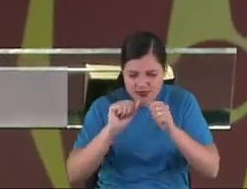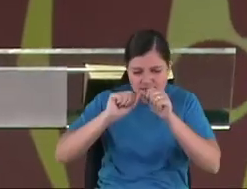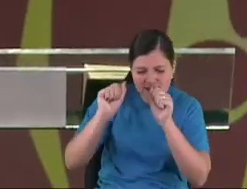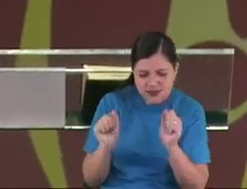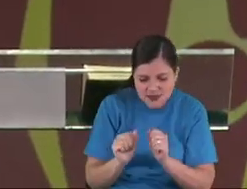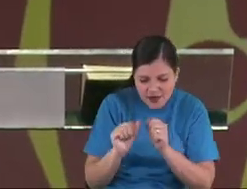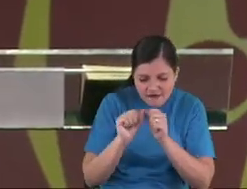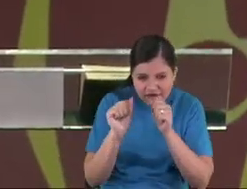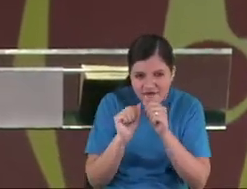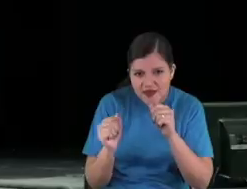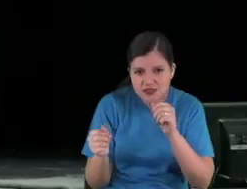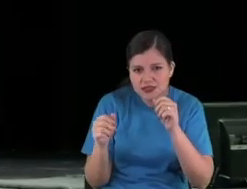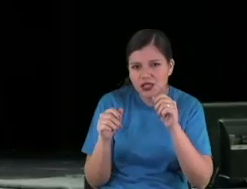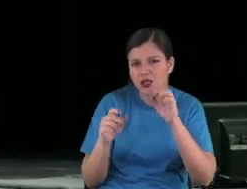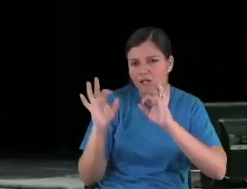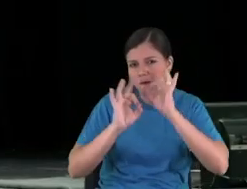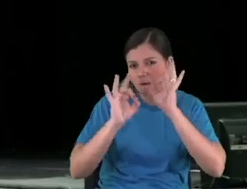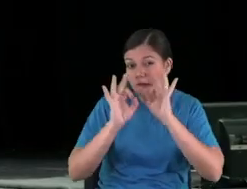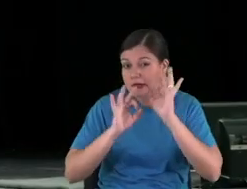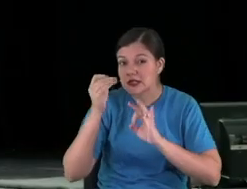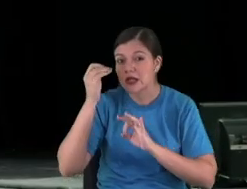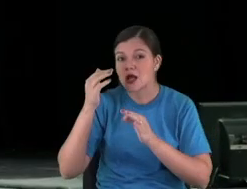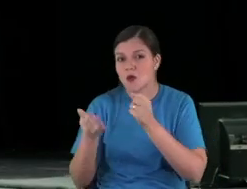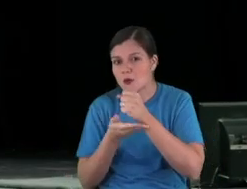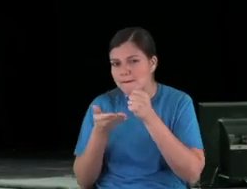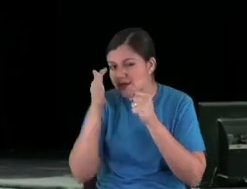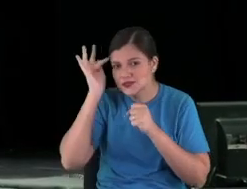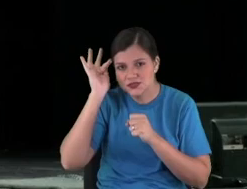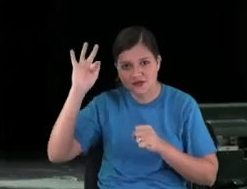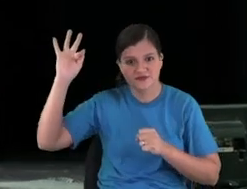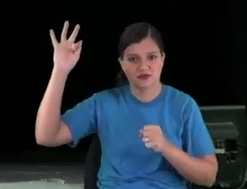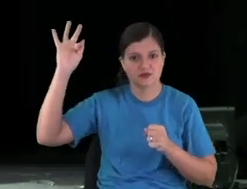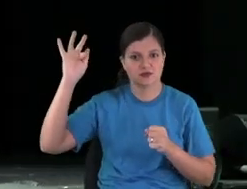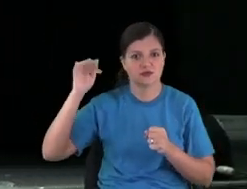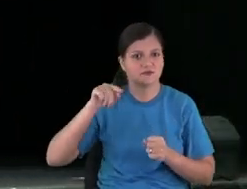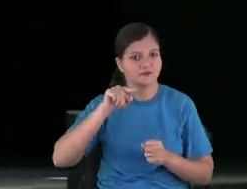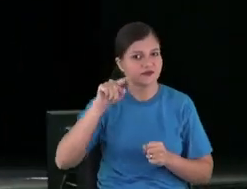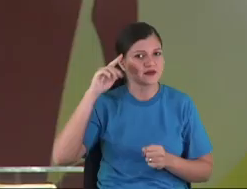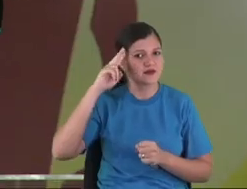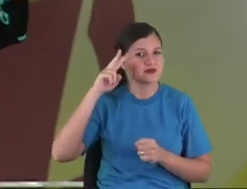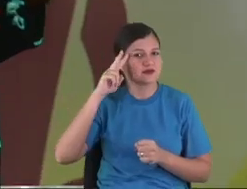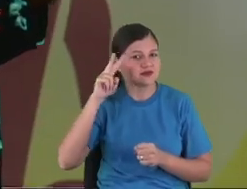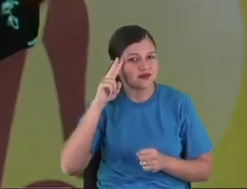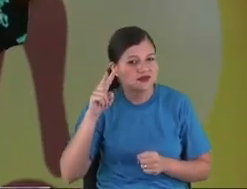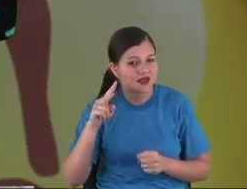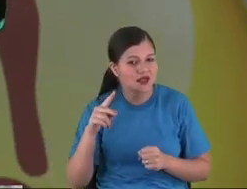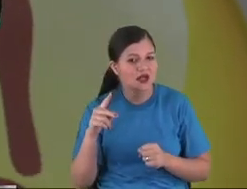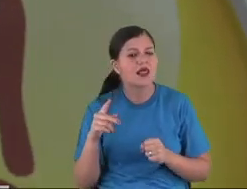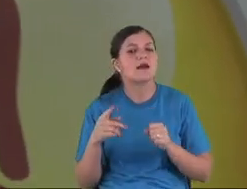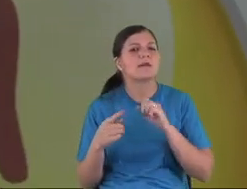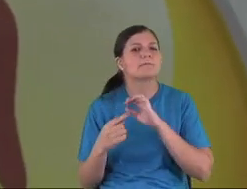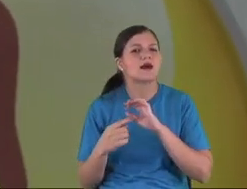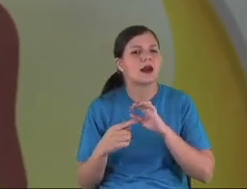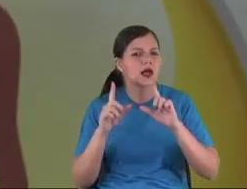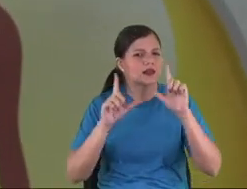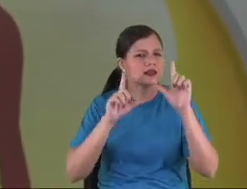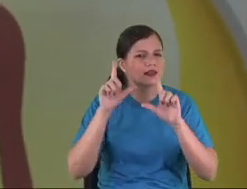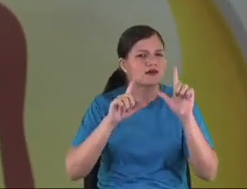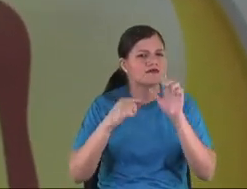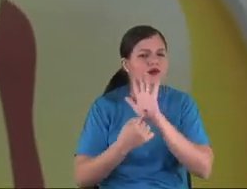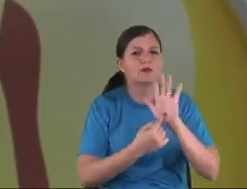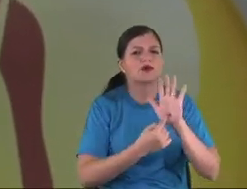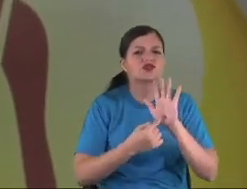in... For example, you remember the marketing, marketing of the